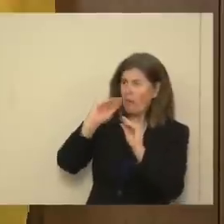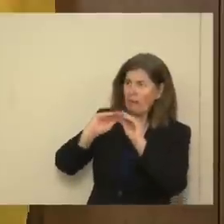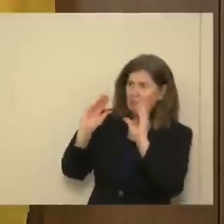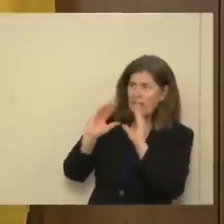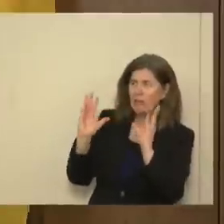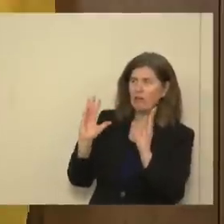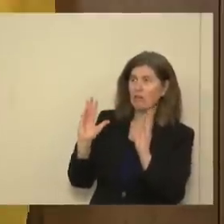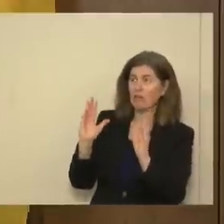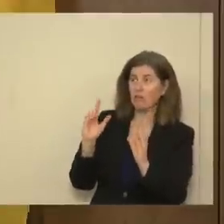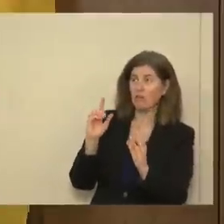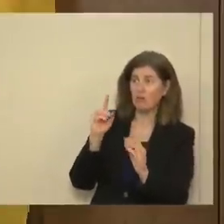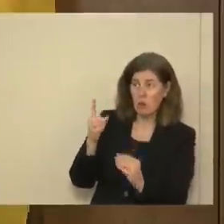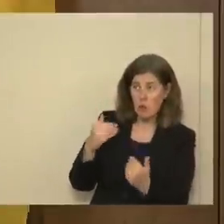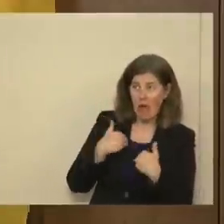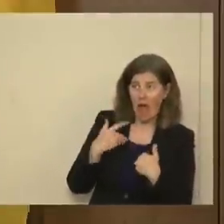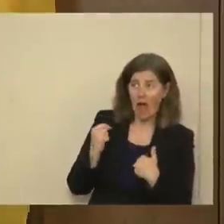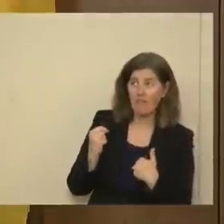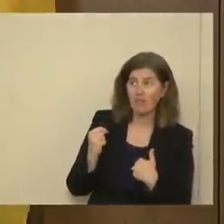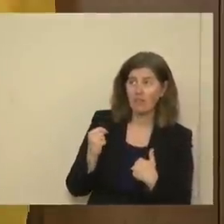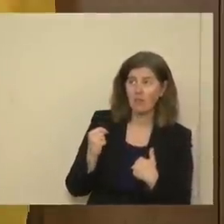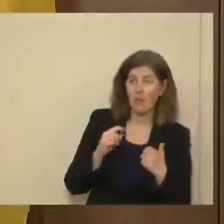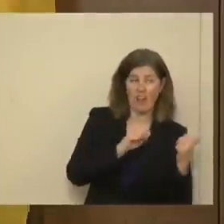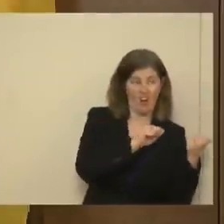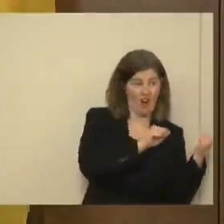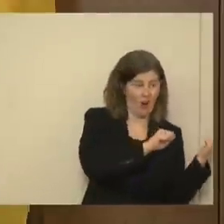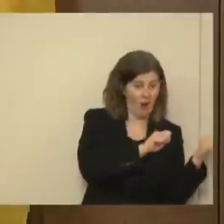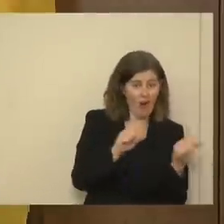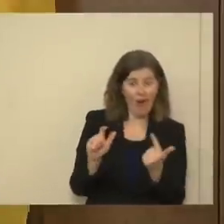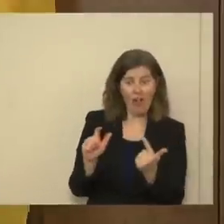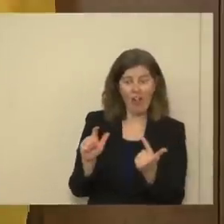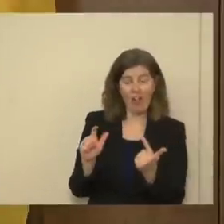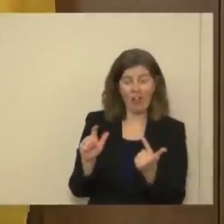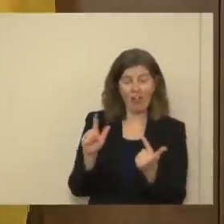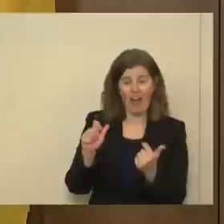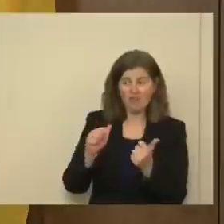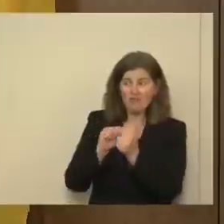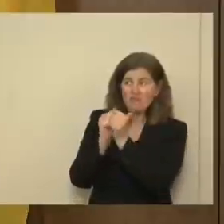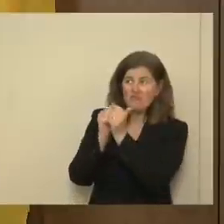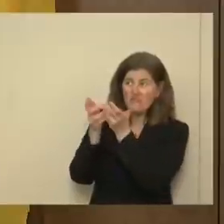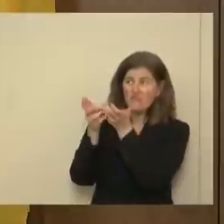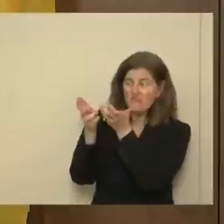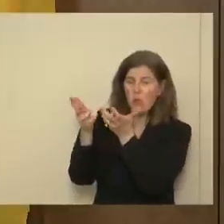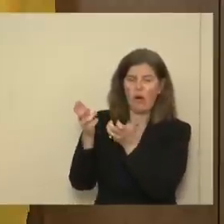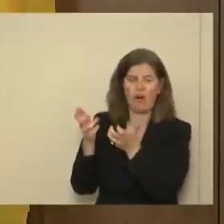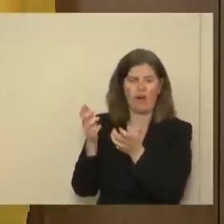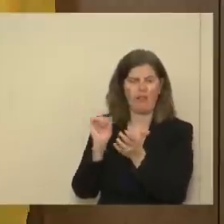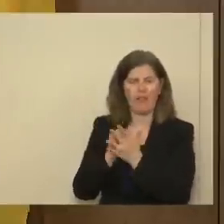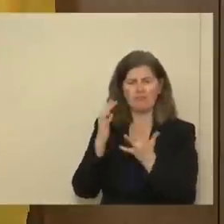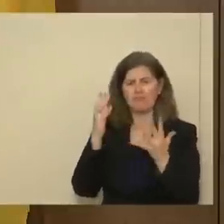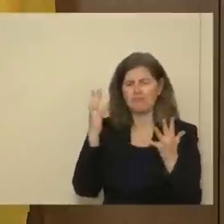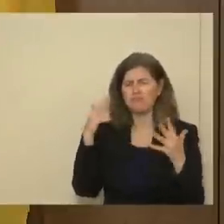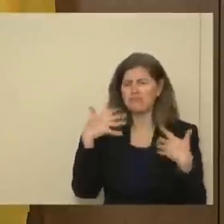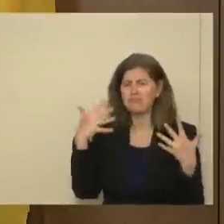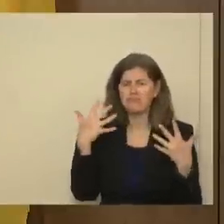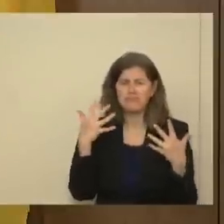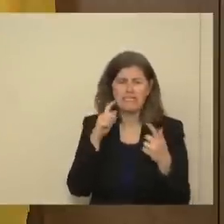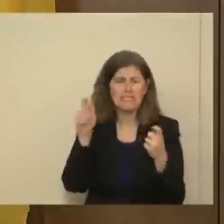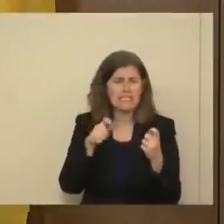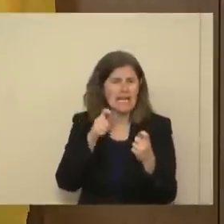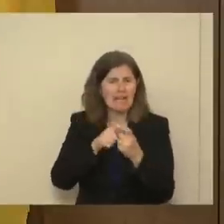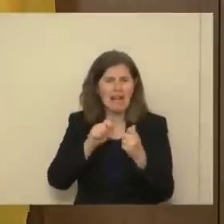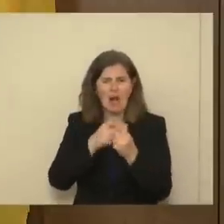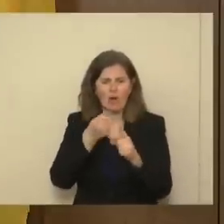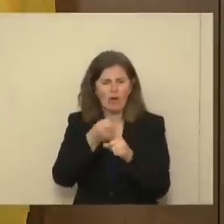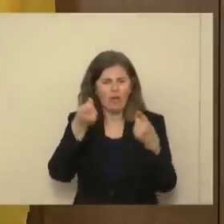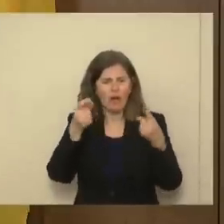You have it. We are all going to have to compete for it, because that is outrageous. It's exactly how we